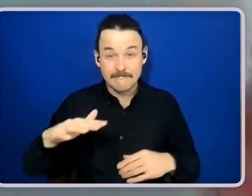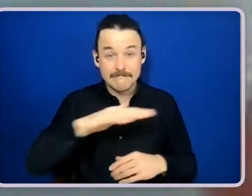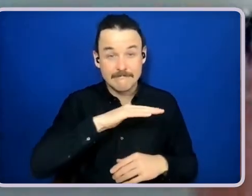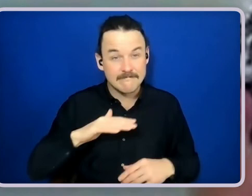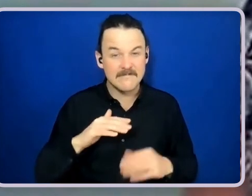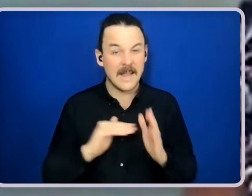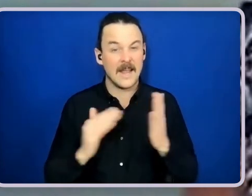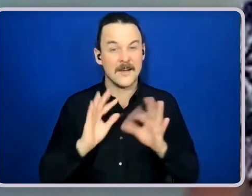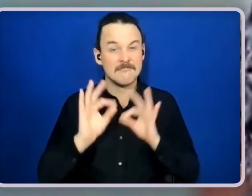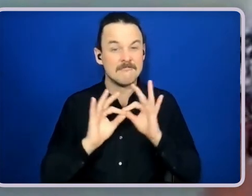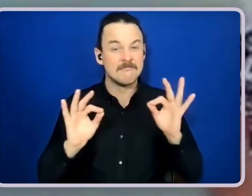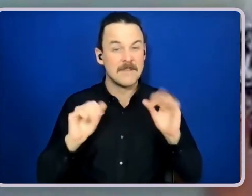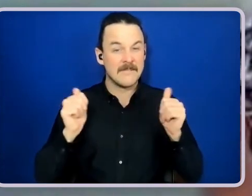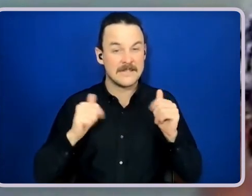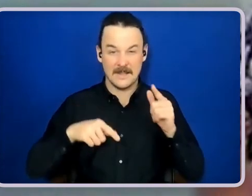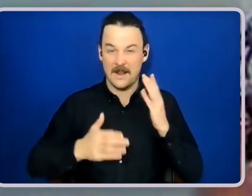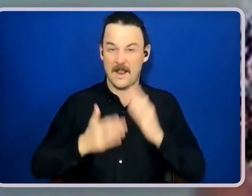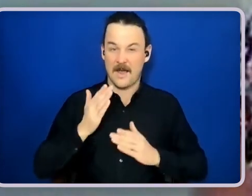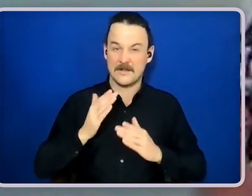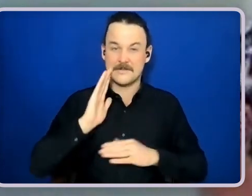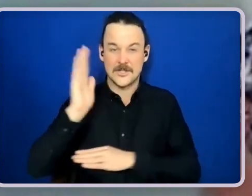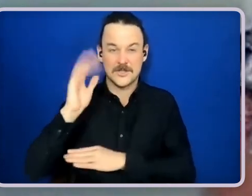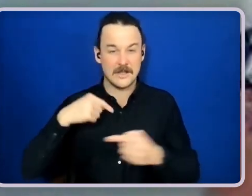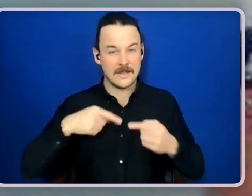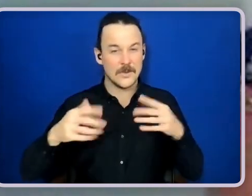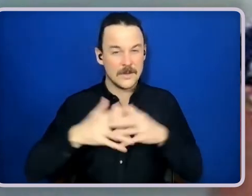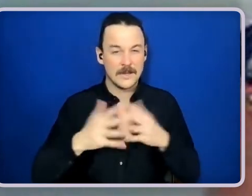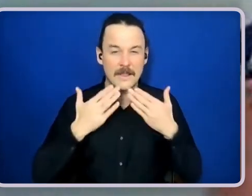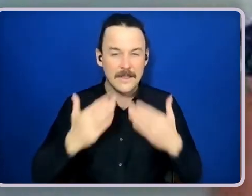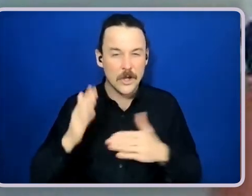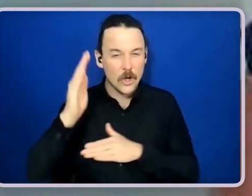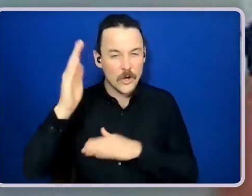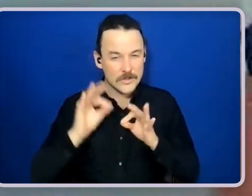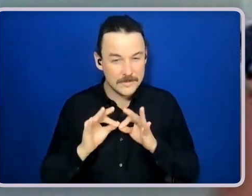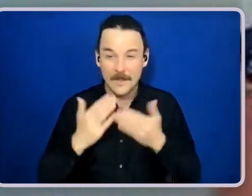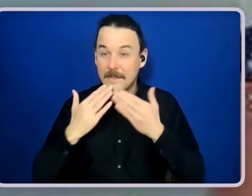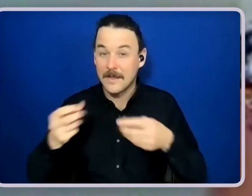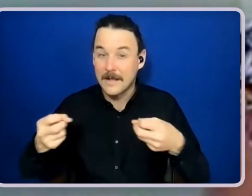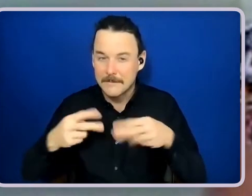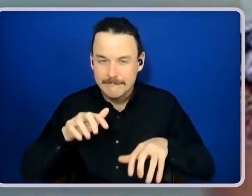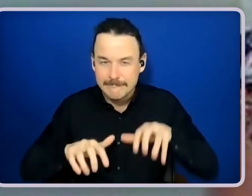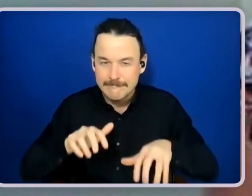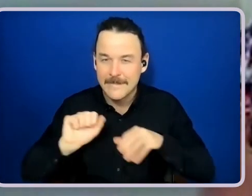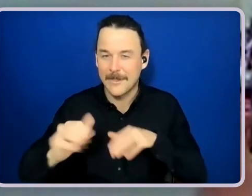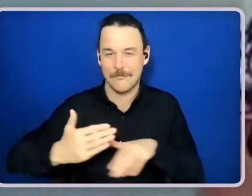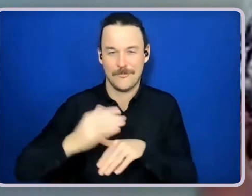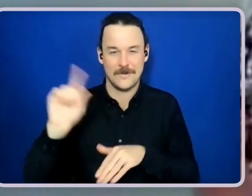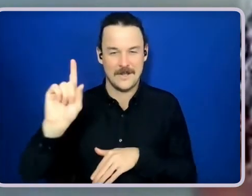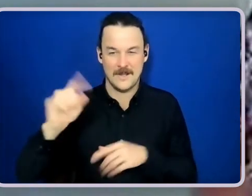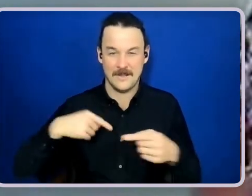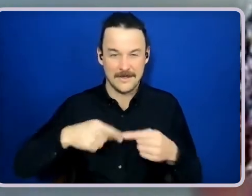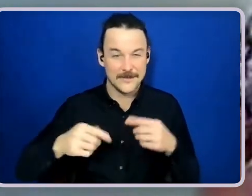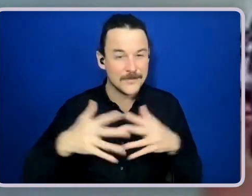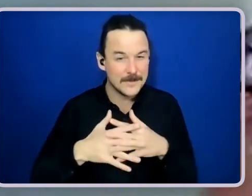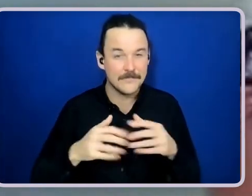the final session this week thank you to the oslan interpreters and captioners for their hard work today and this week thank you to